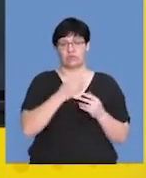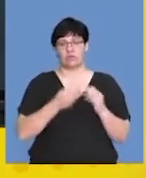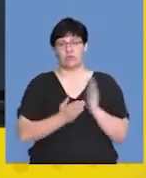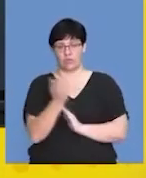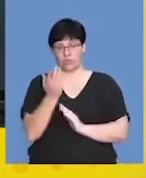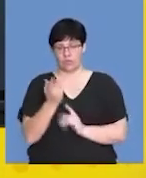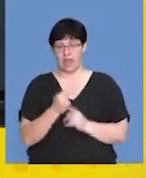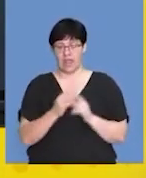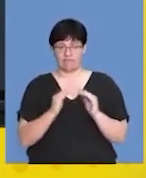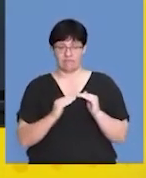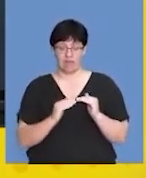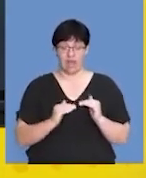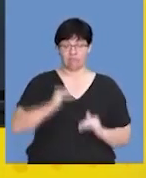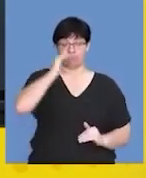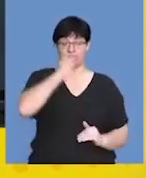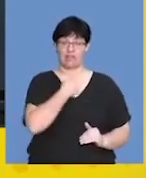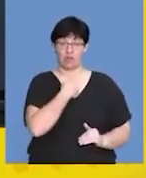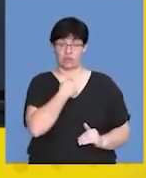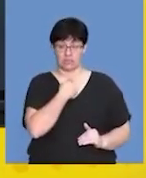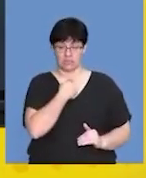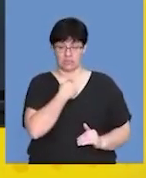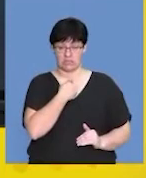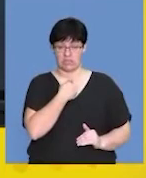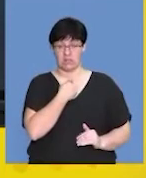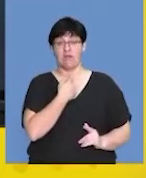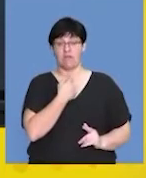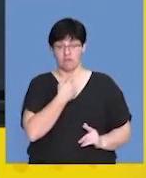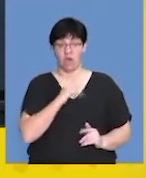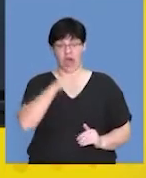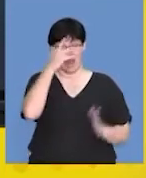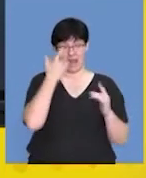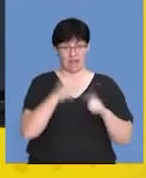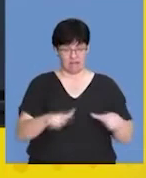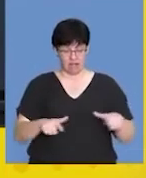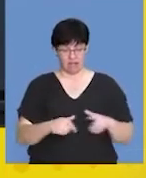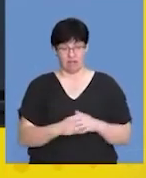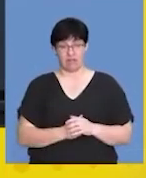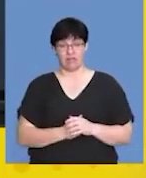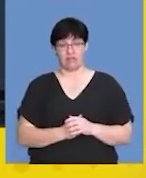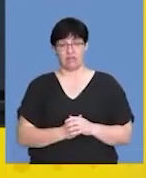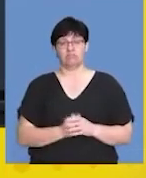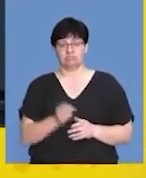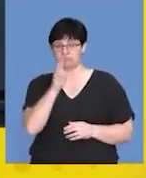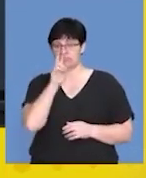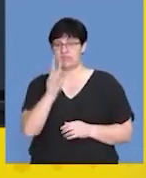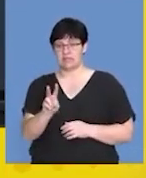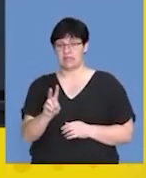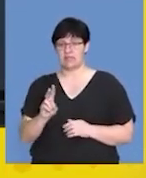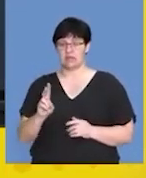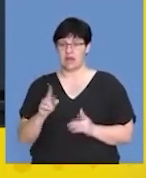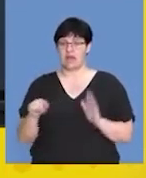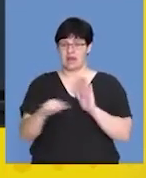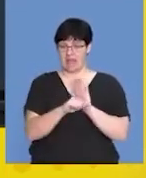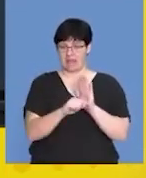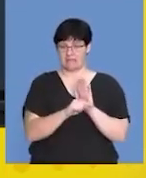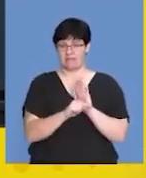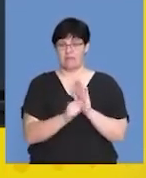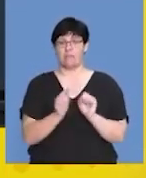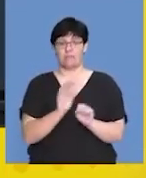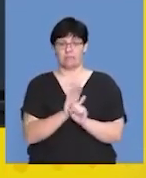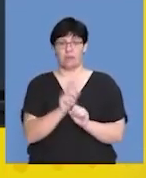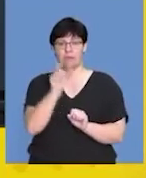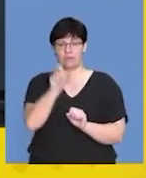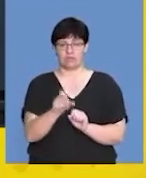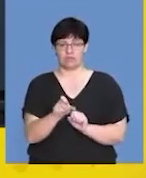we increase the levels of thyroxin to extremely high levels, higher than normal, you would see that that would have a negative effect. That would